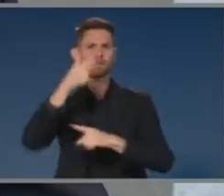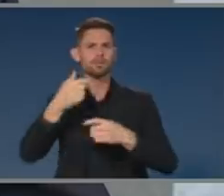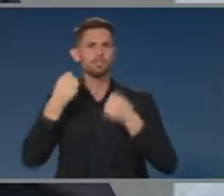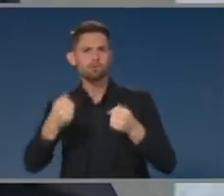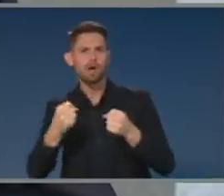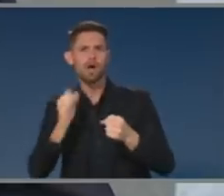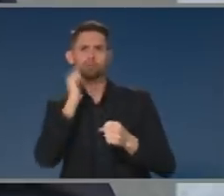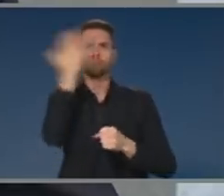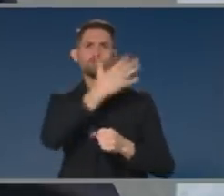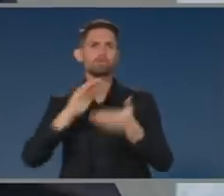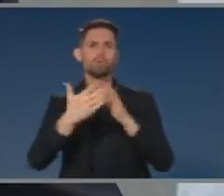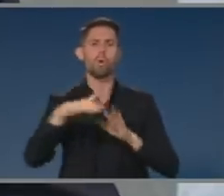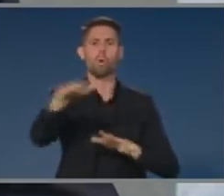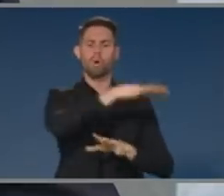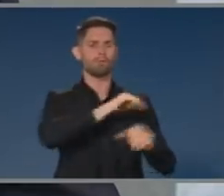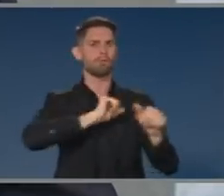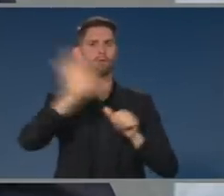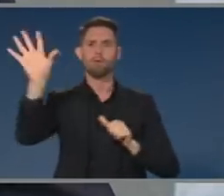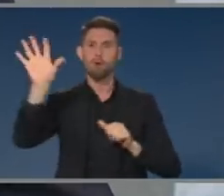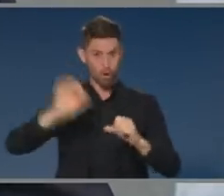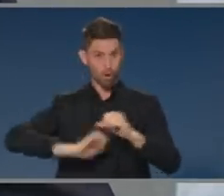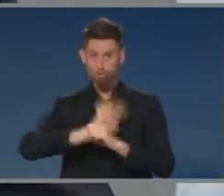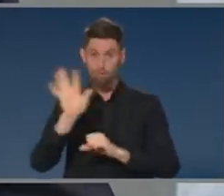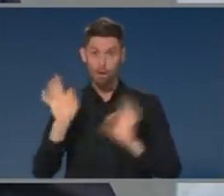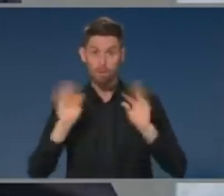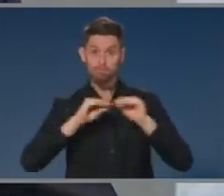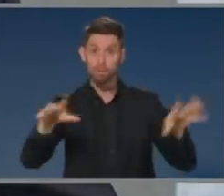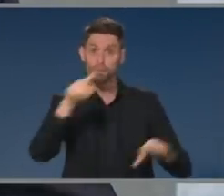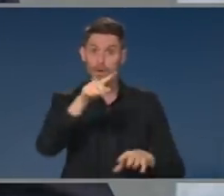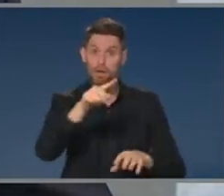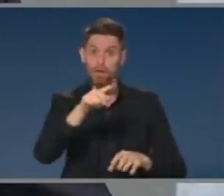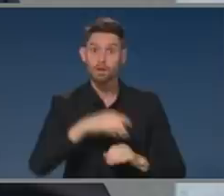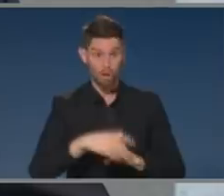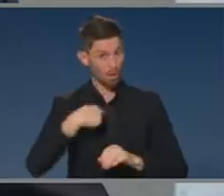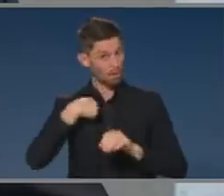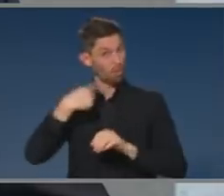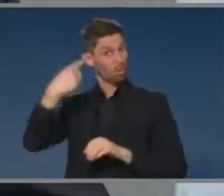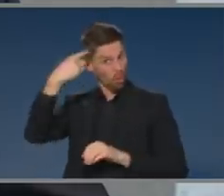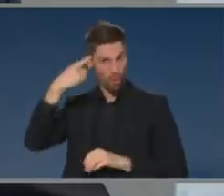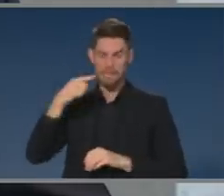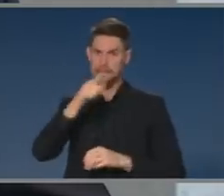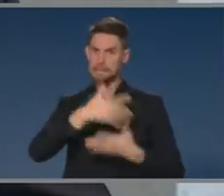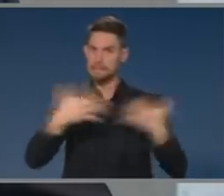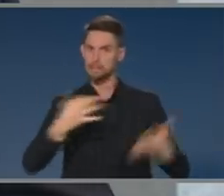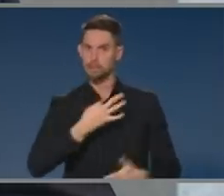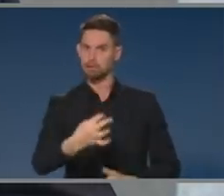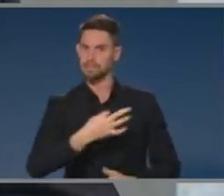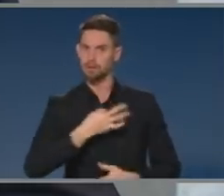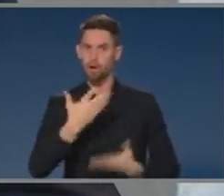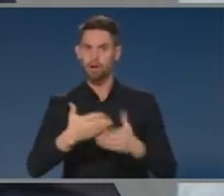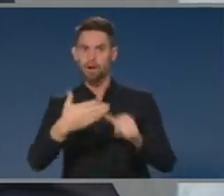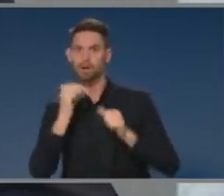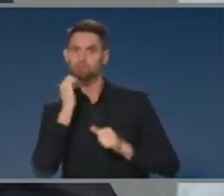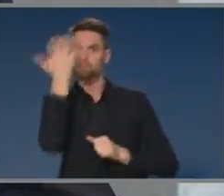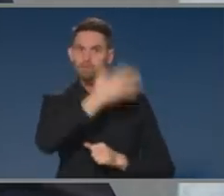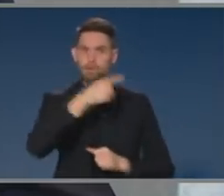safe through this crisis. There are two areas that National Cabinet was most concerned about at the start of this crisis, more than any. One